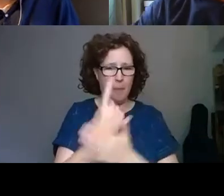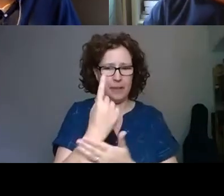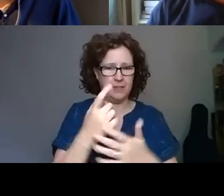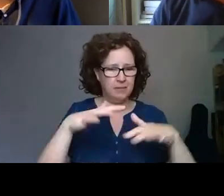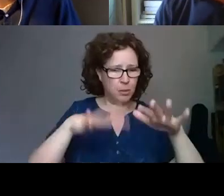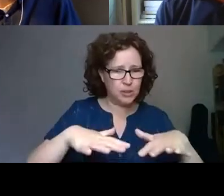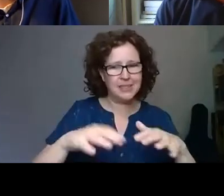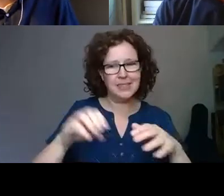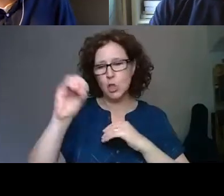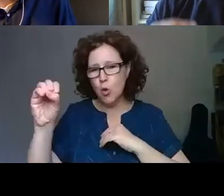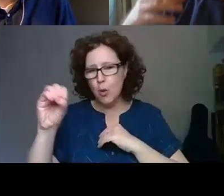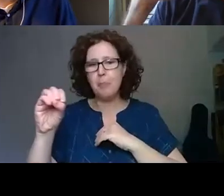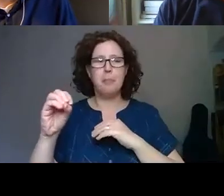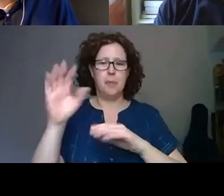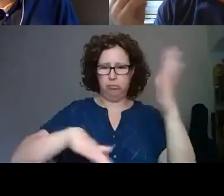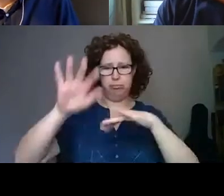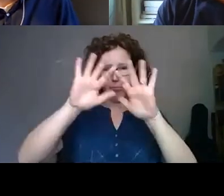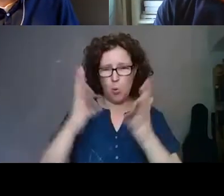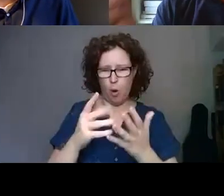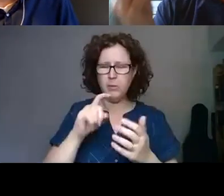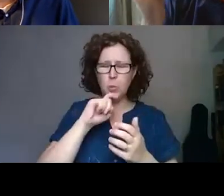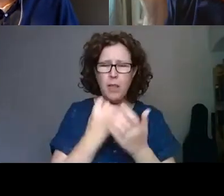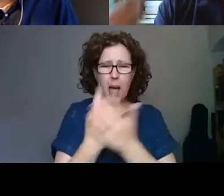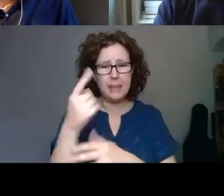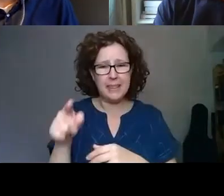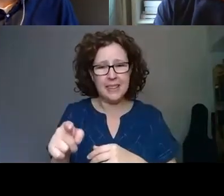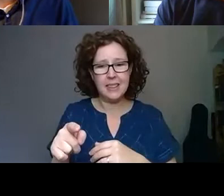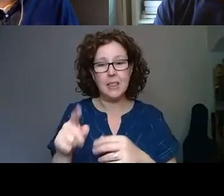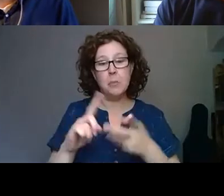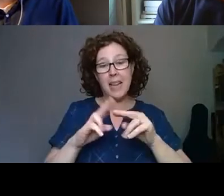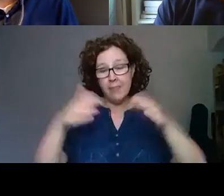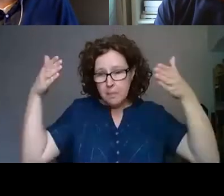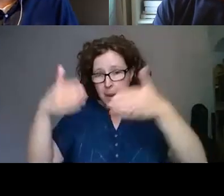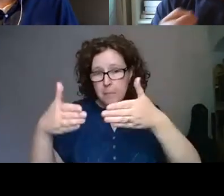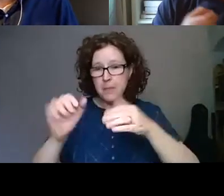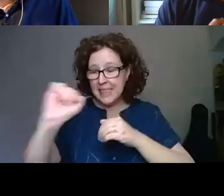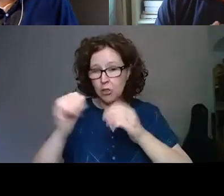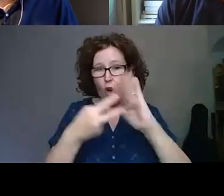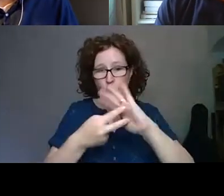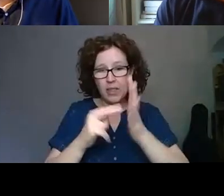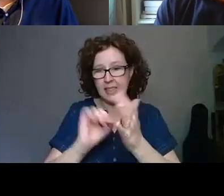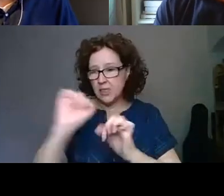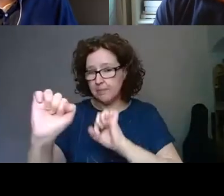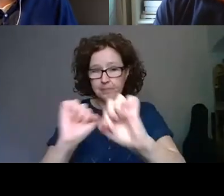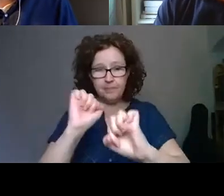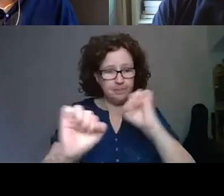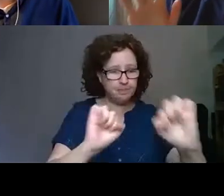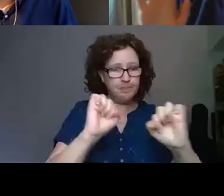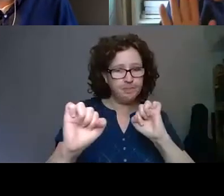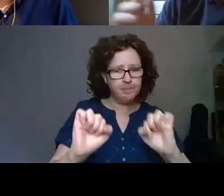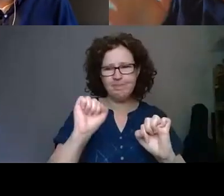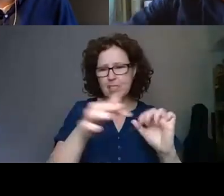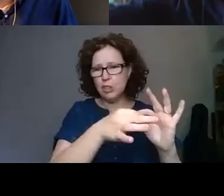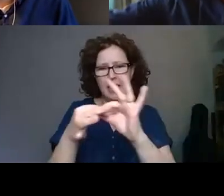in Europe and around the world. If we look at each organization on its own terms, what its relationship with digital is,